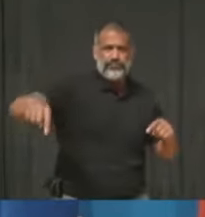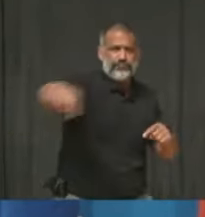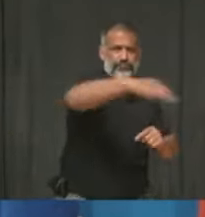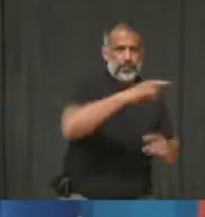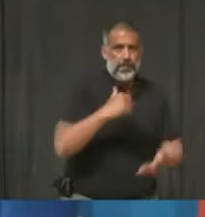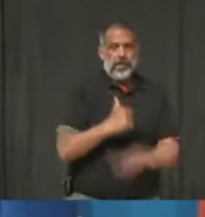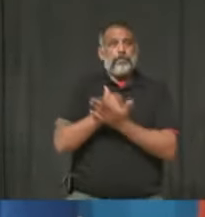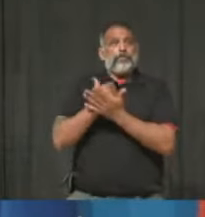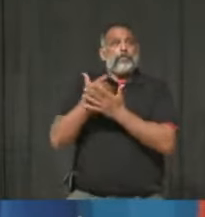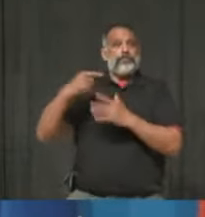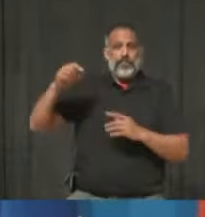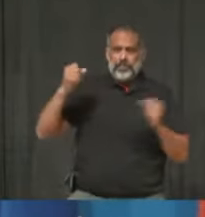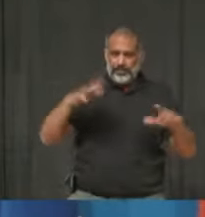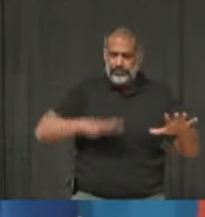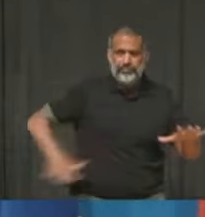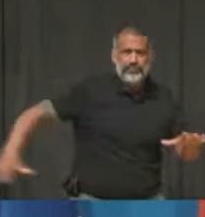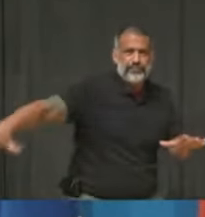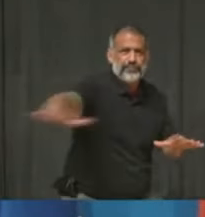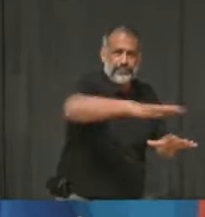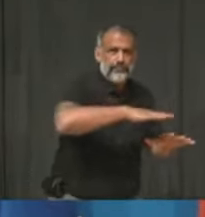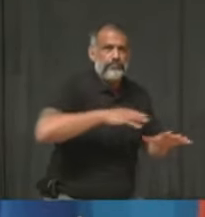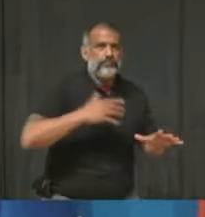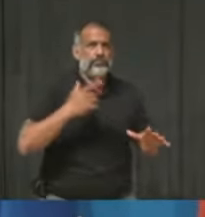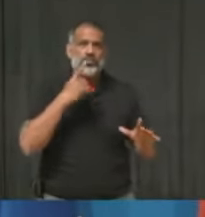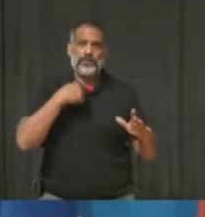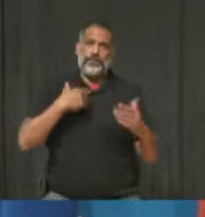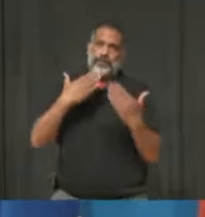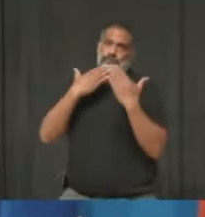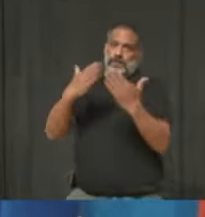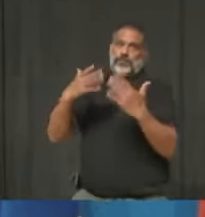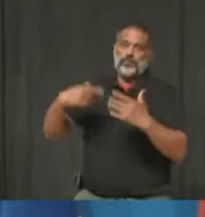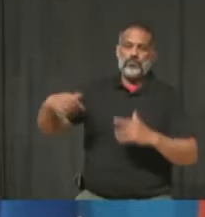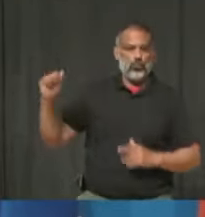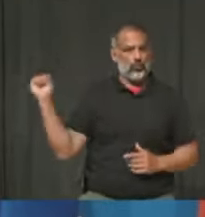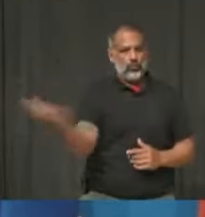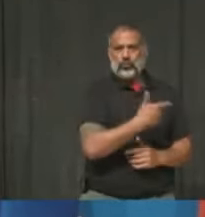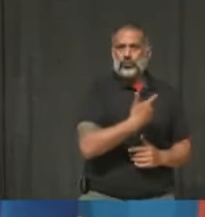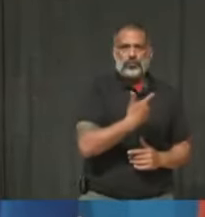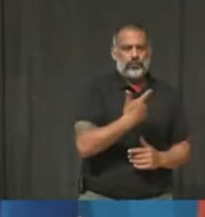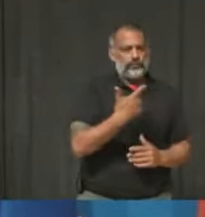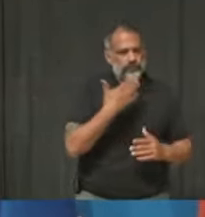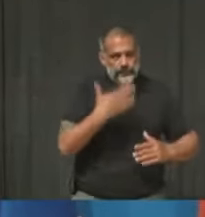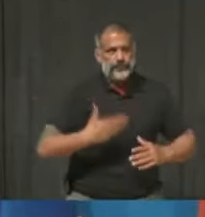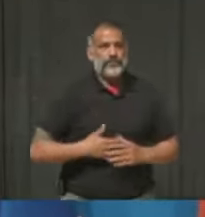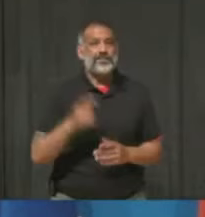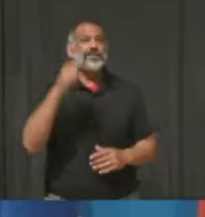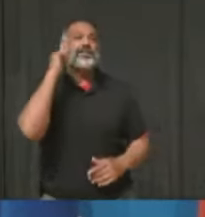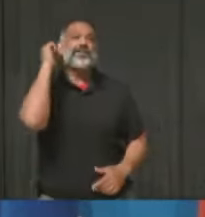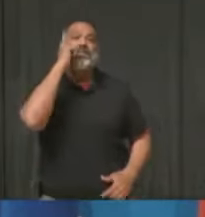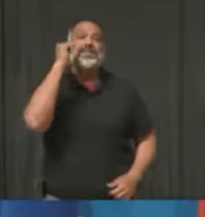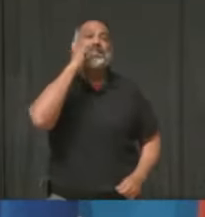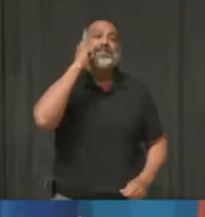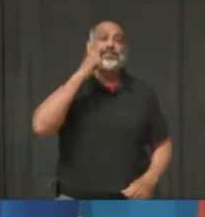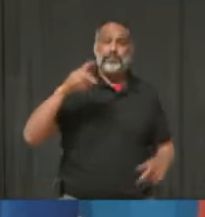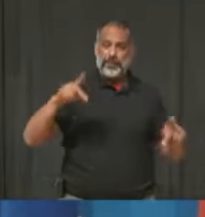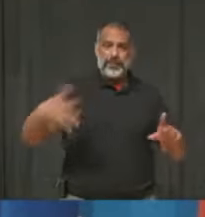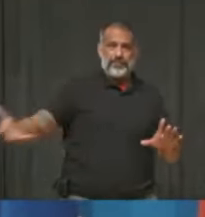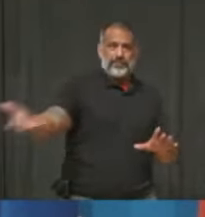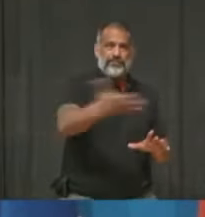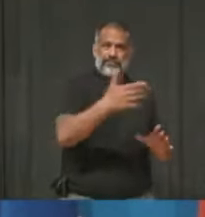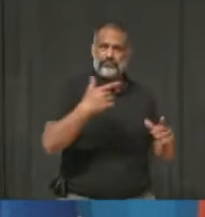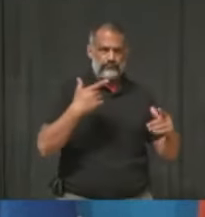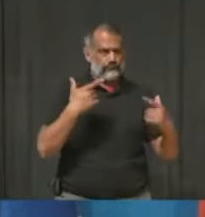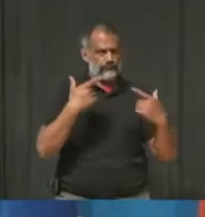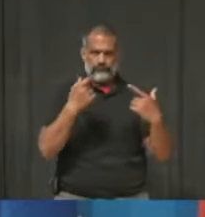who are helping with this very historic effort. Every single day, I'm getting messages from residents who are telling